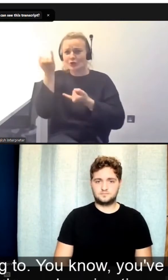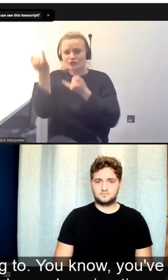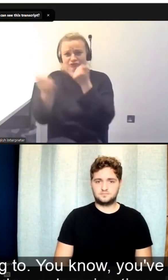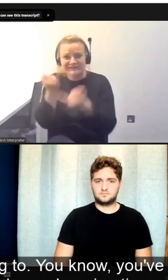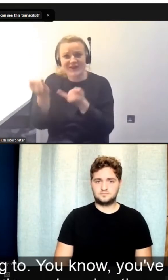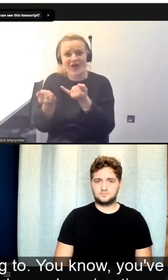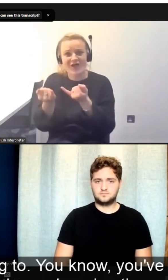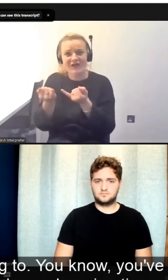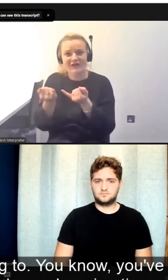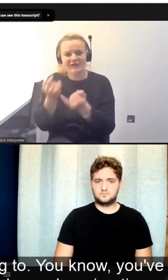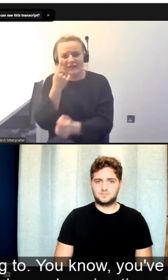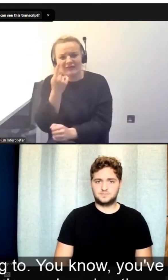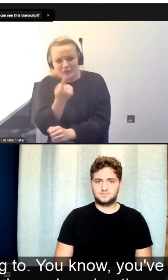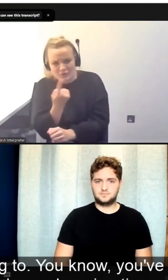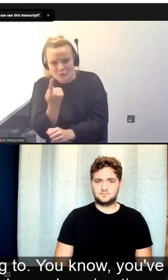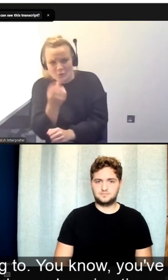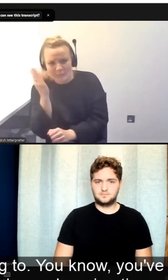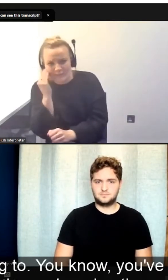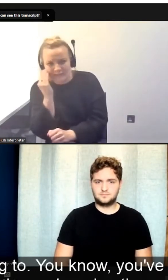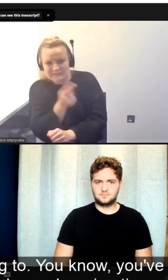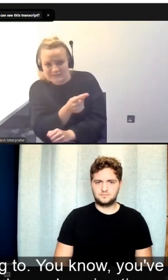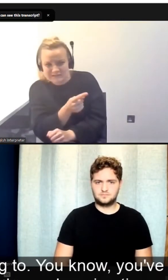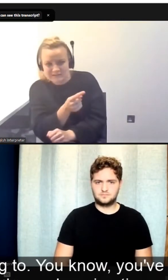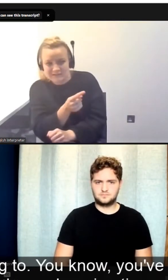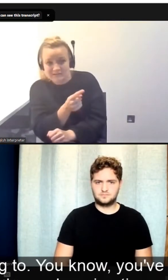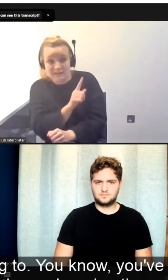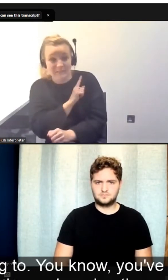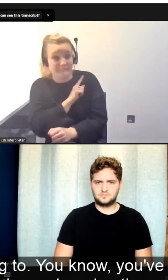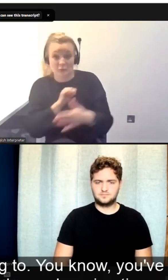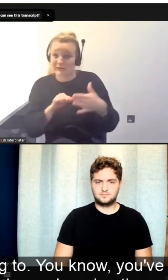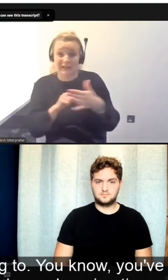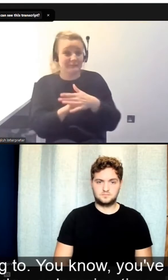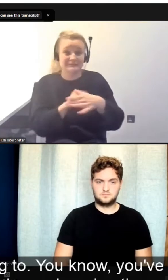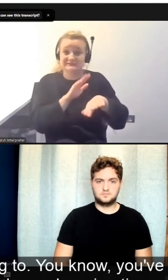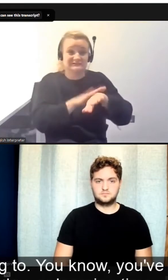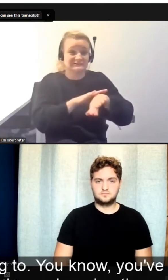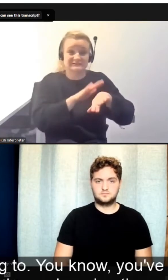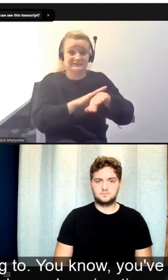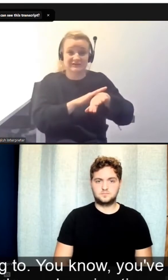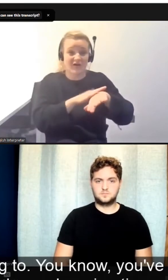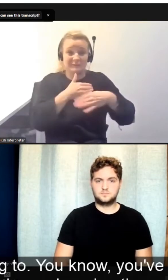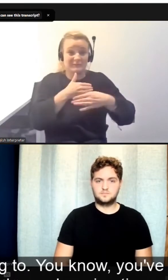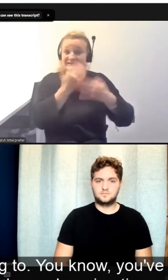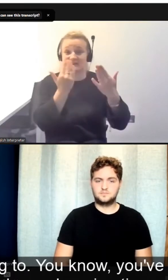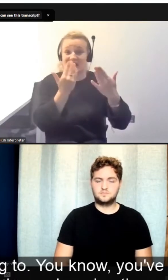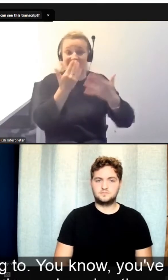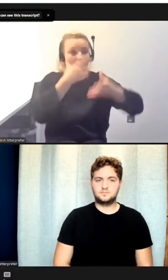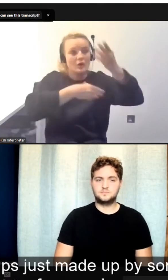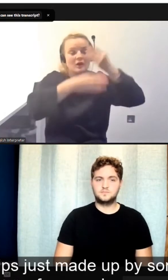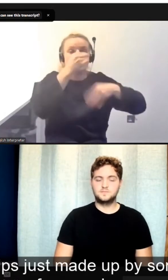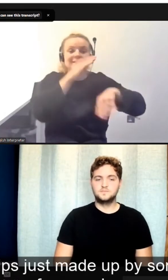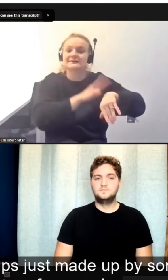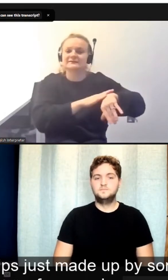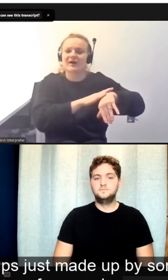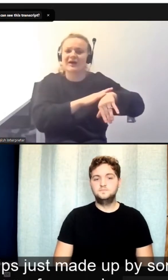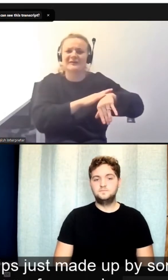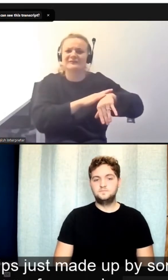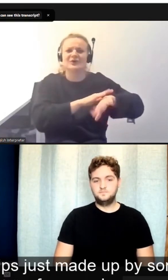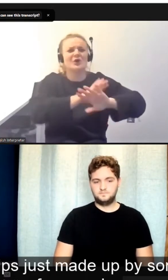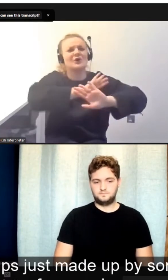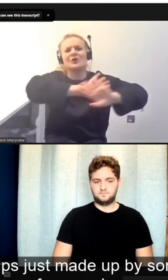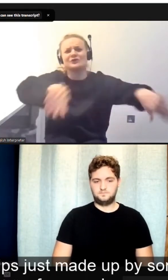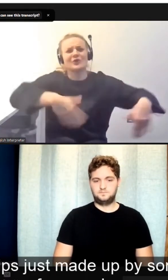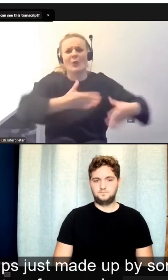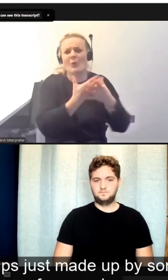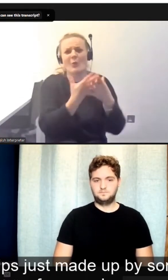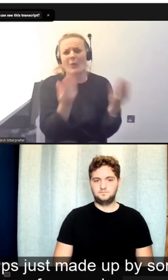who you're listening to. You know, you've only got a limited amount of time in the day, or learning time, don't waste it on, you